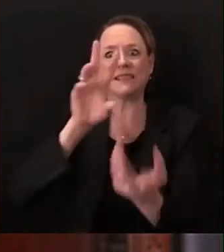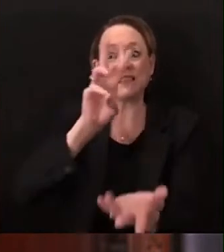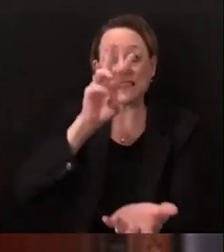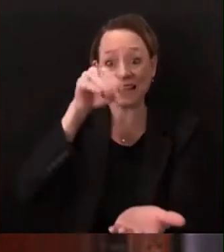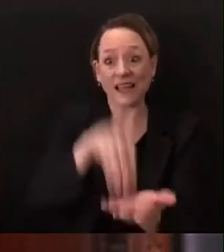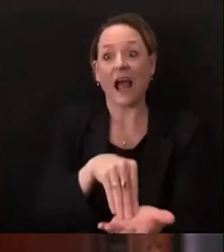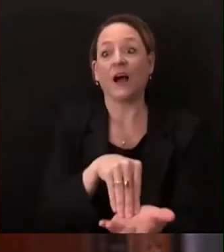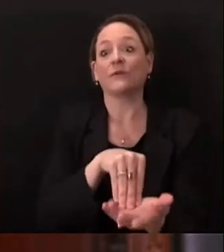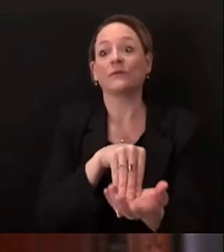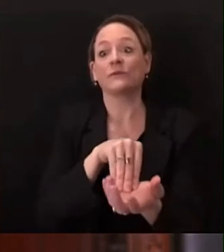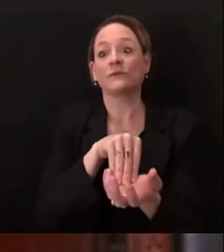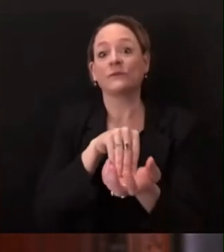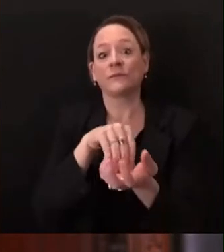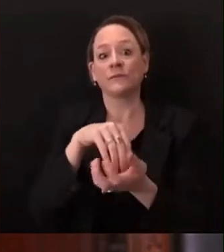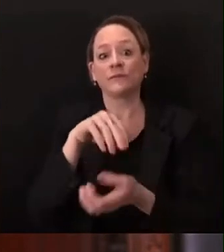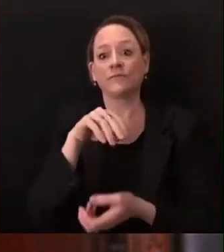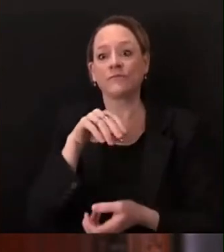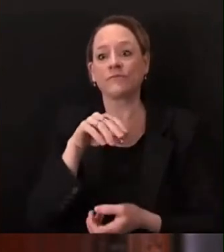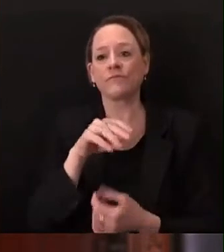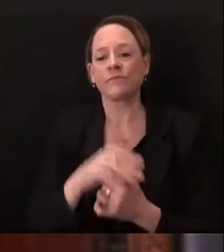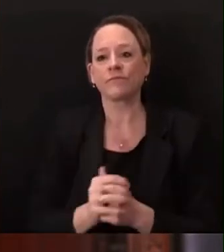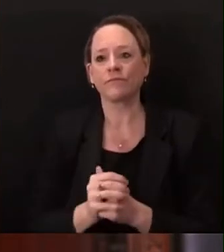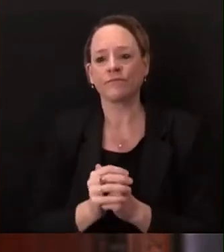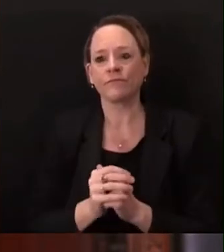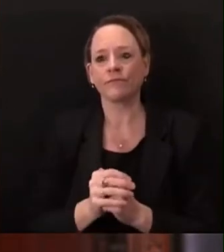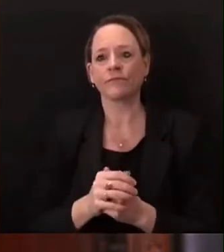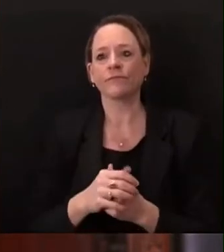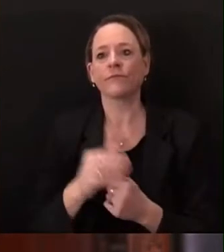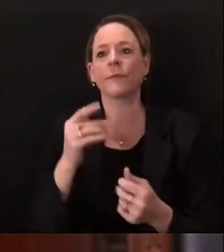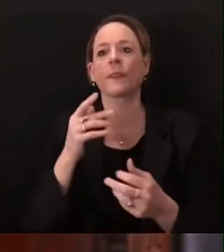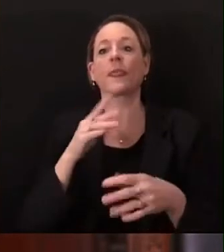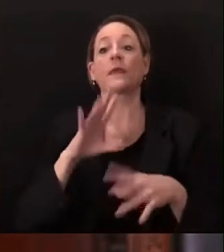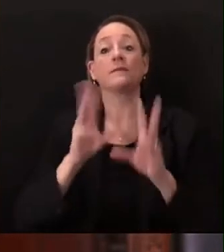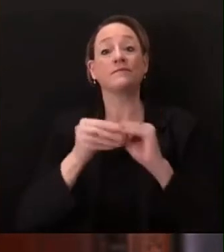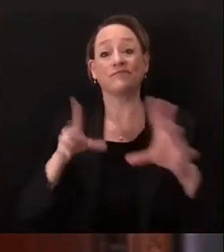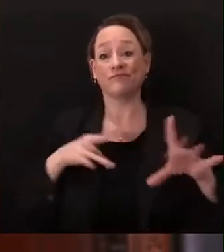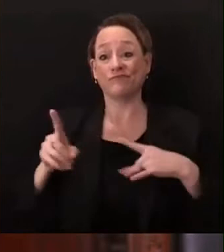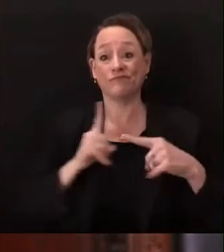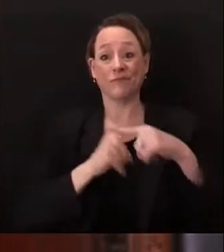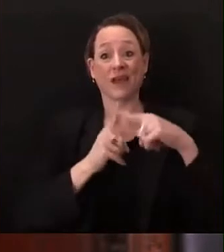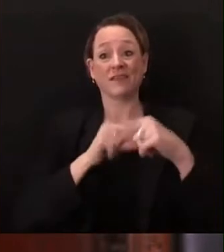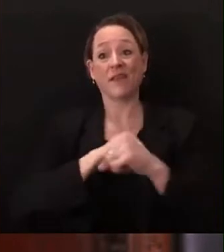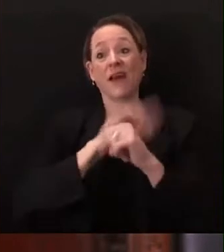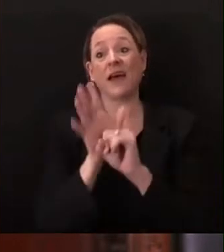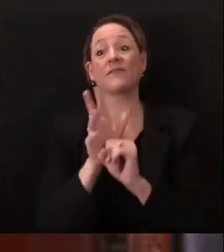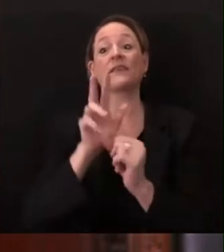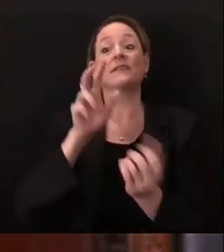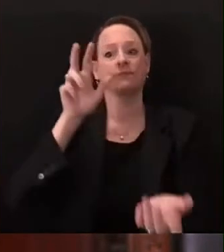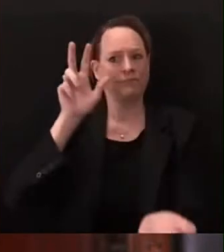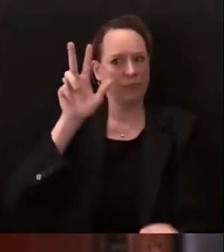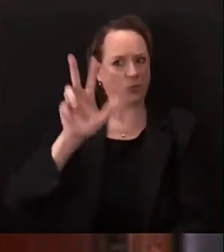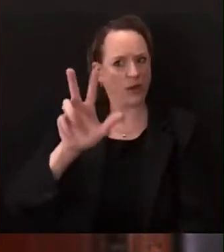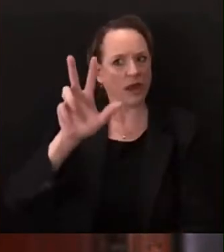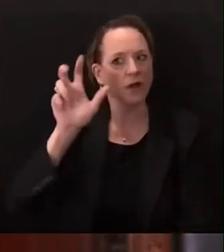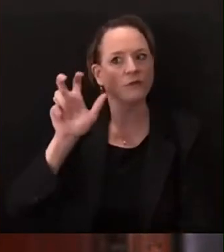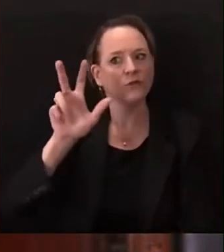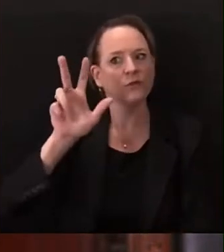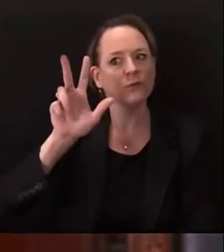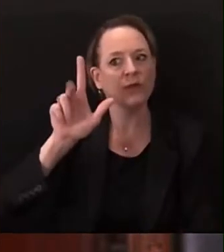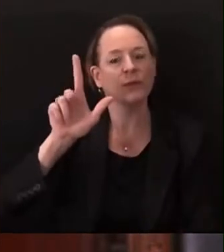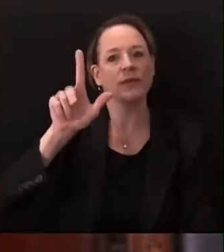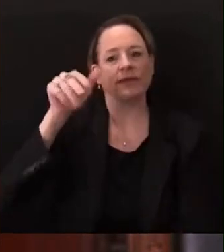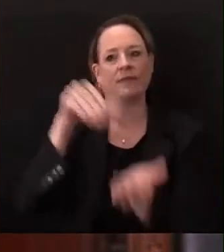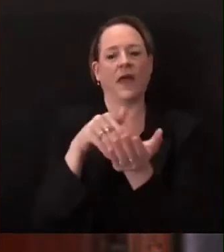323 000 positive cases in wisconsin where we've moved we've more than doubled